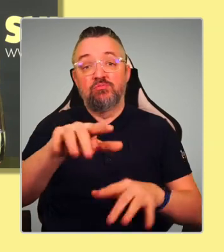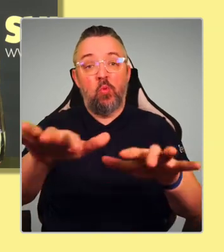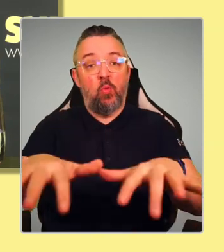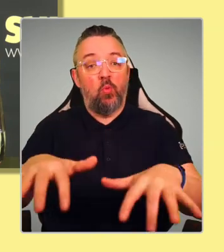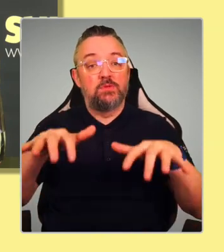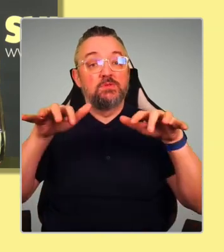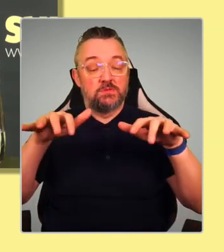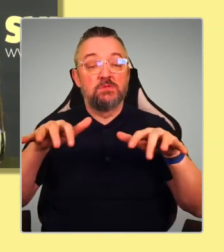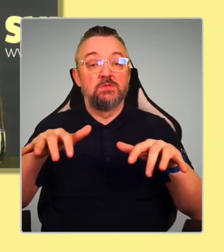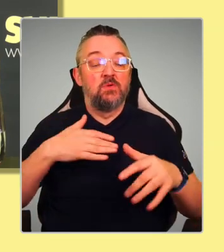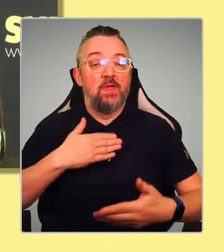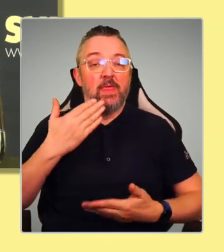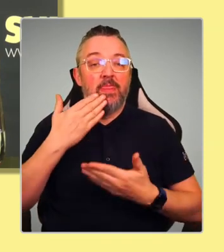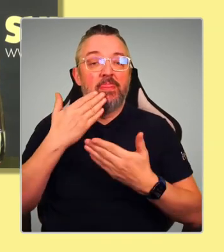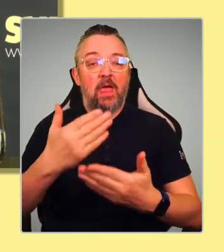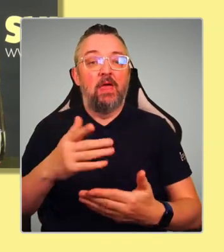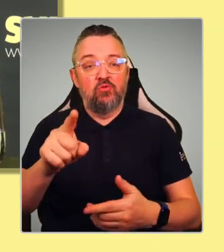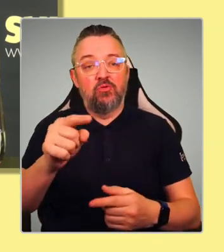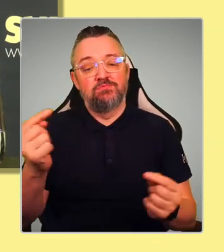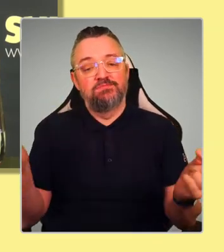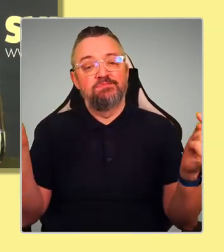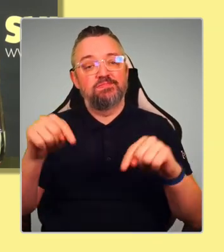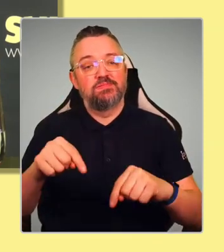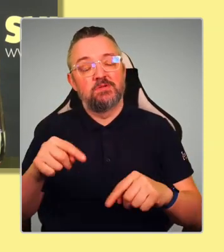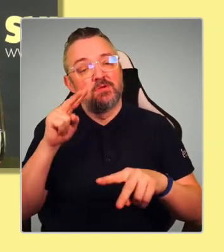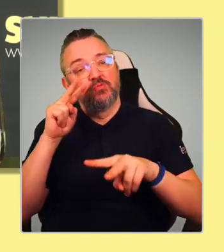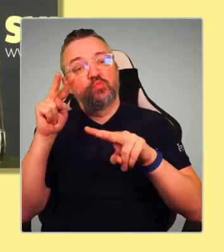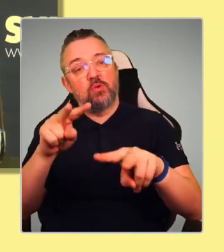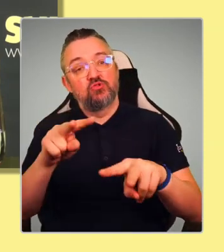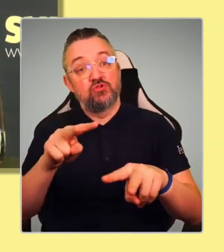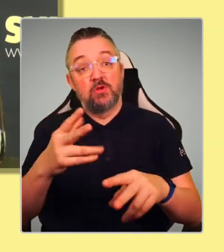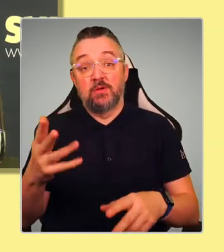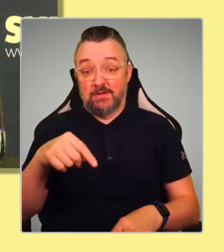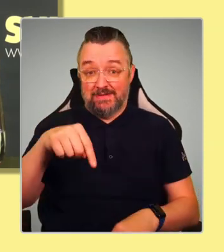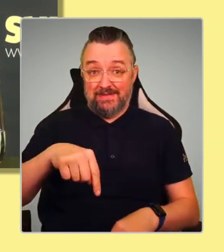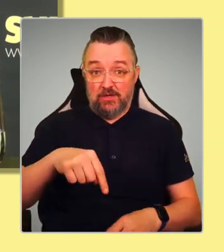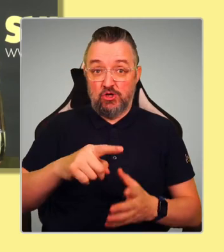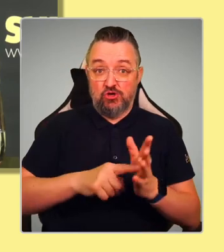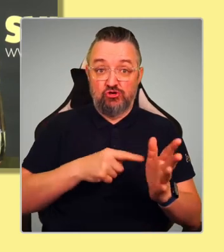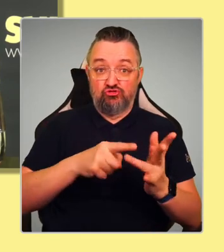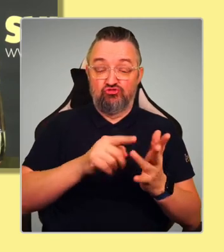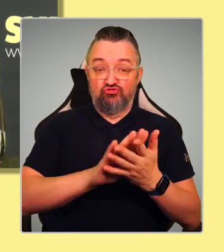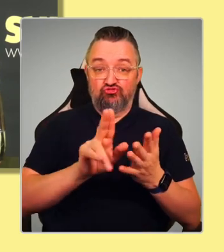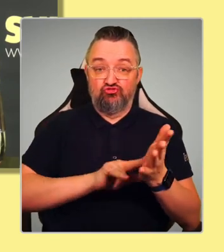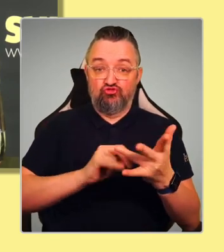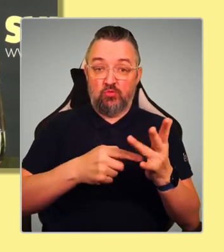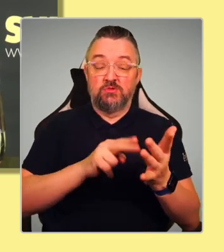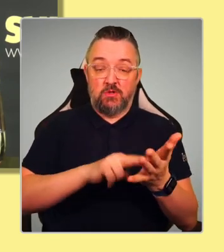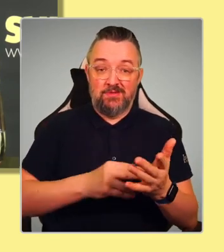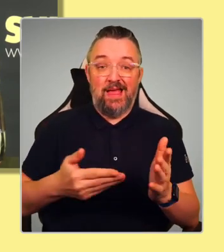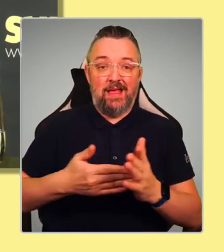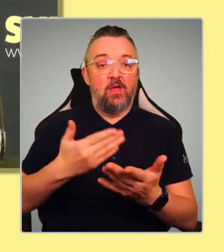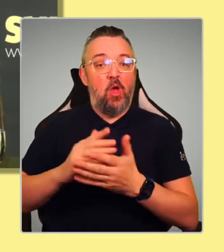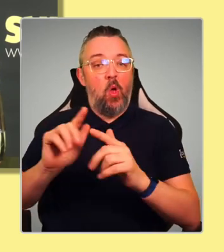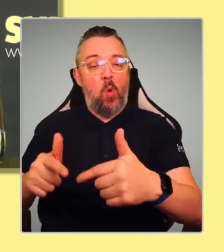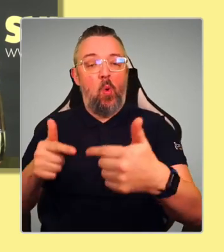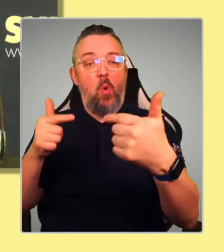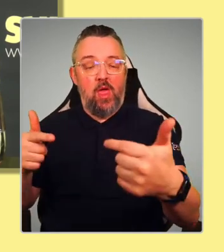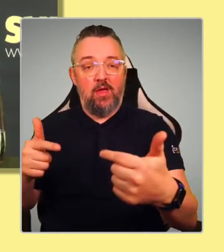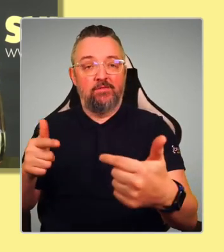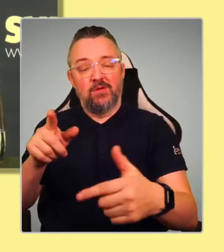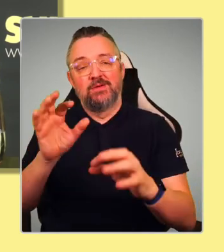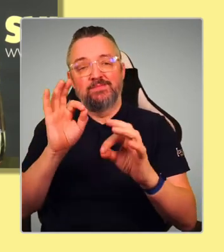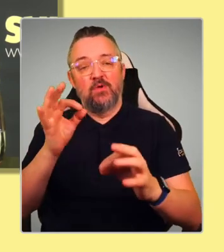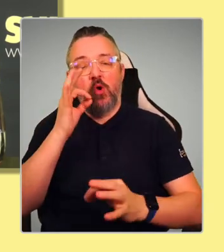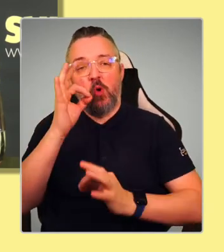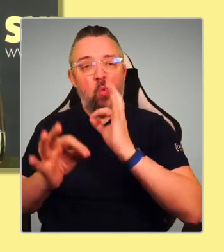your time and your attention, both here in Johnson and online and for the excellent questions that you were able to ask. So